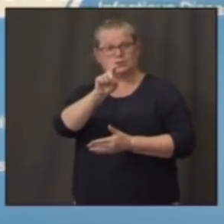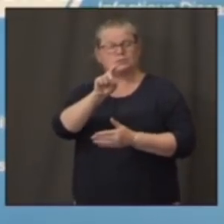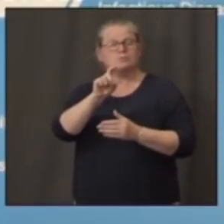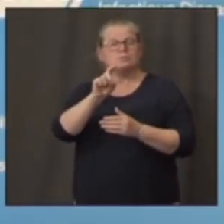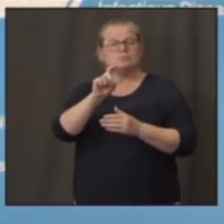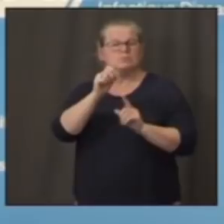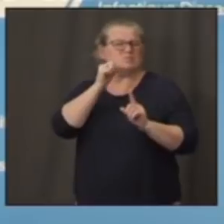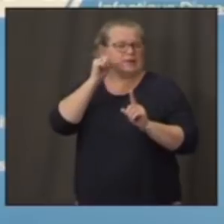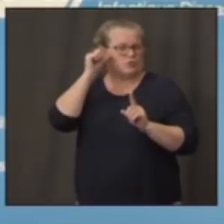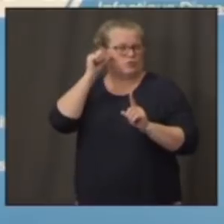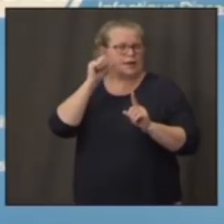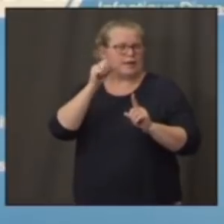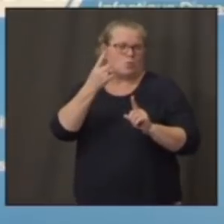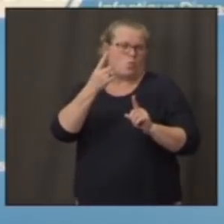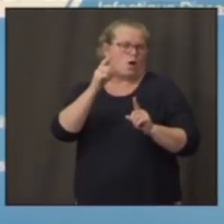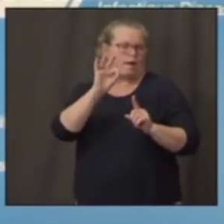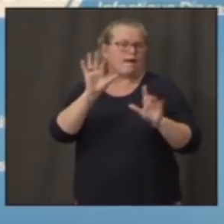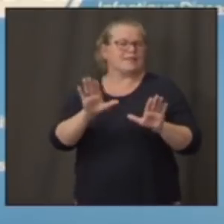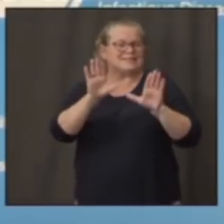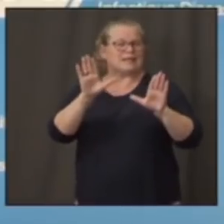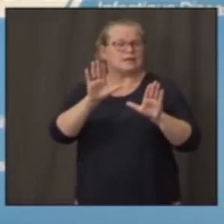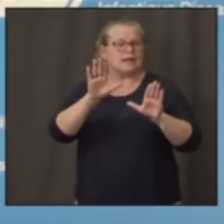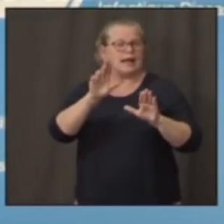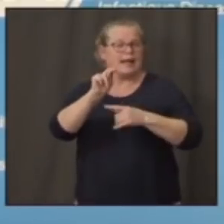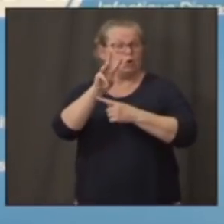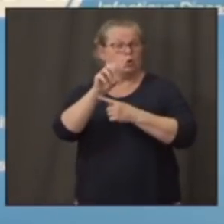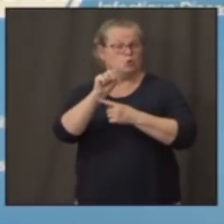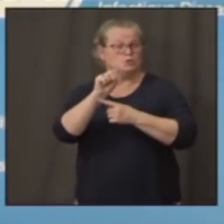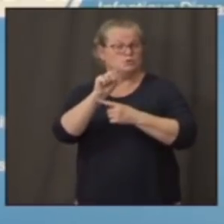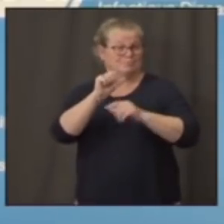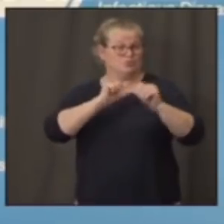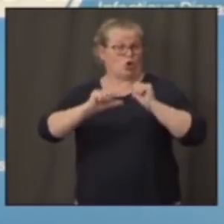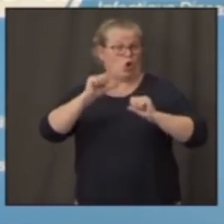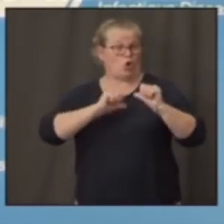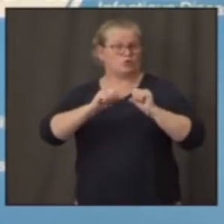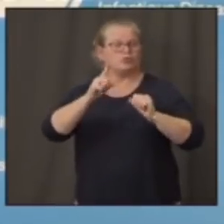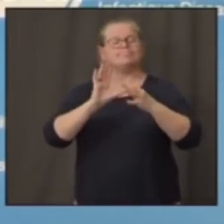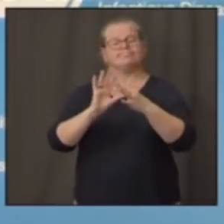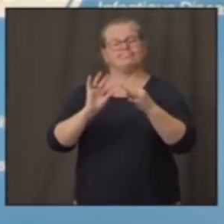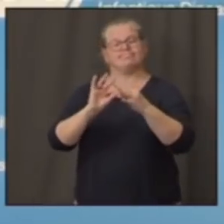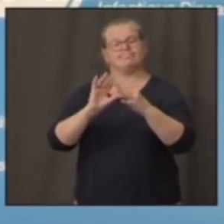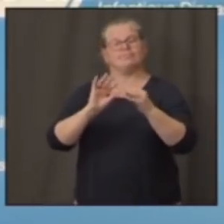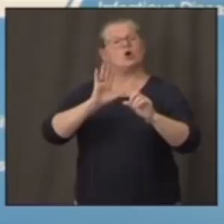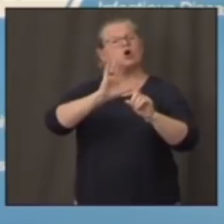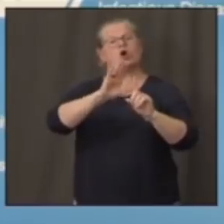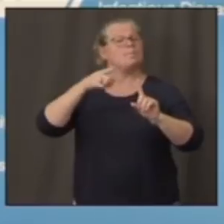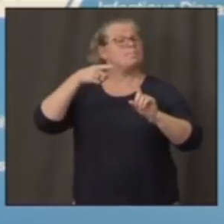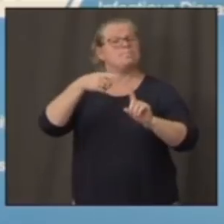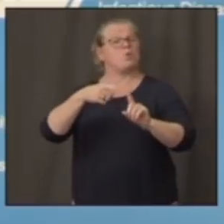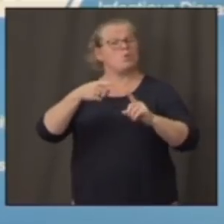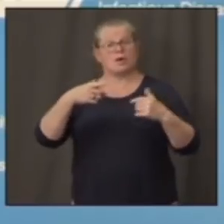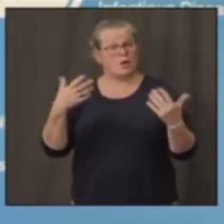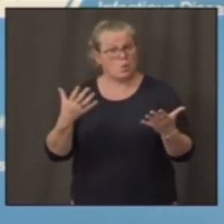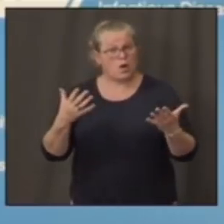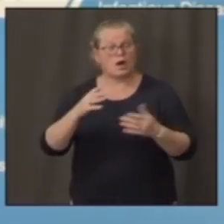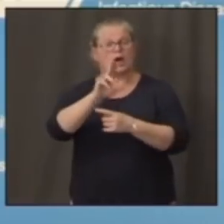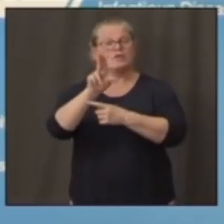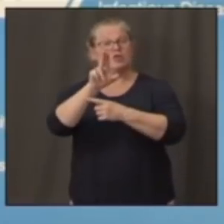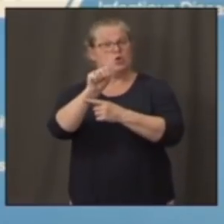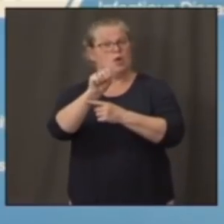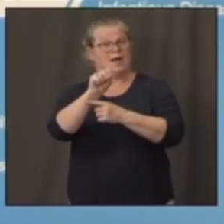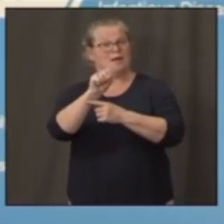And what Dr. Birx was referring to was the prevalence now in the United States as a nation,